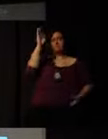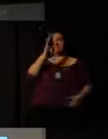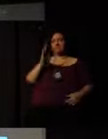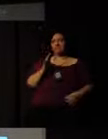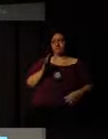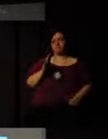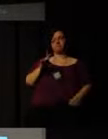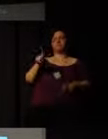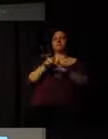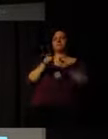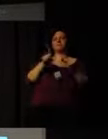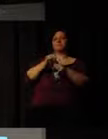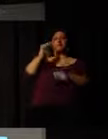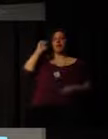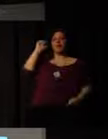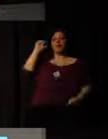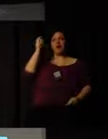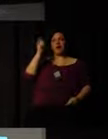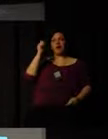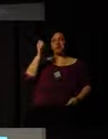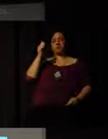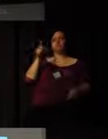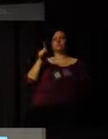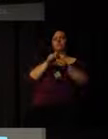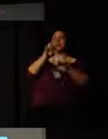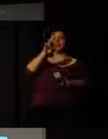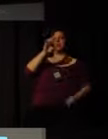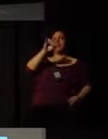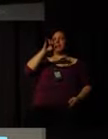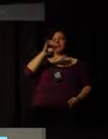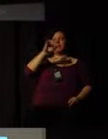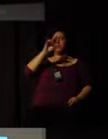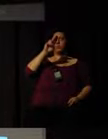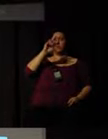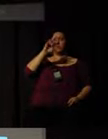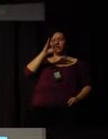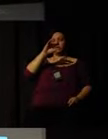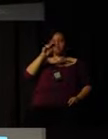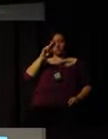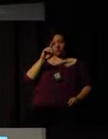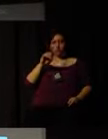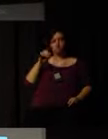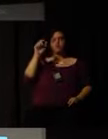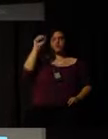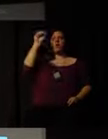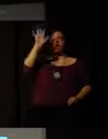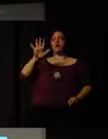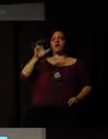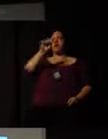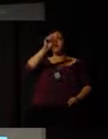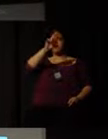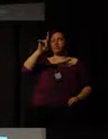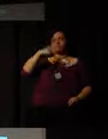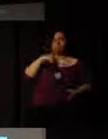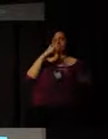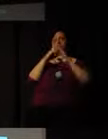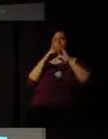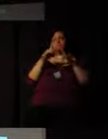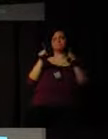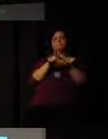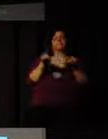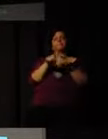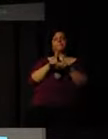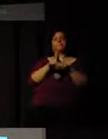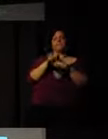Kingdom. One in Southern Africa, which I'm the hub coordinator for. One in East Africa and one in the United